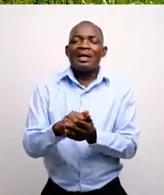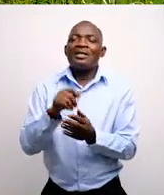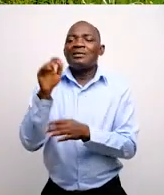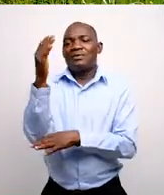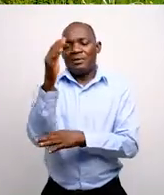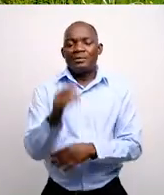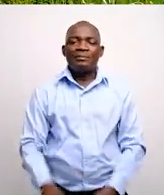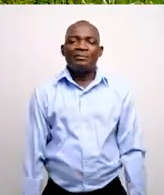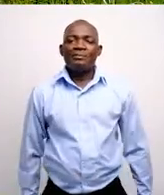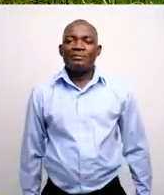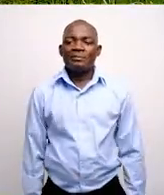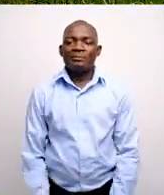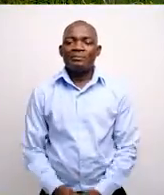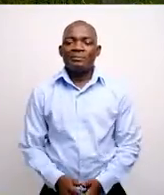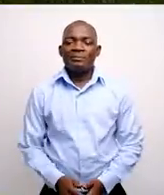how it's being harvested.